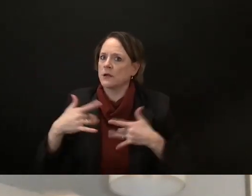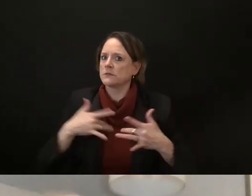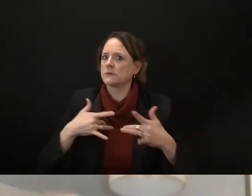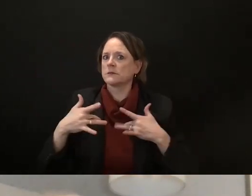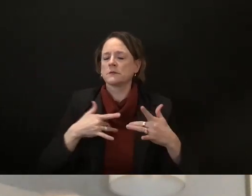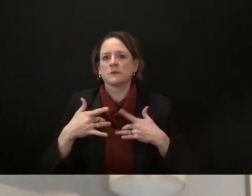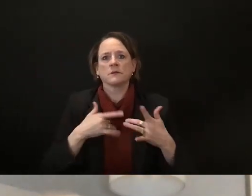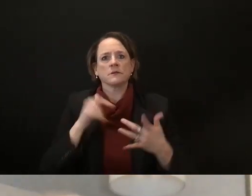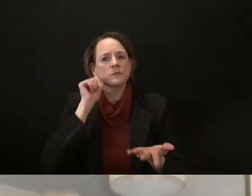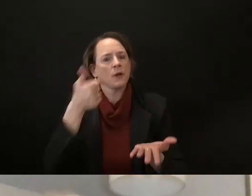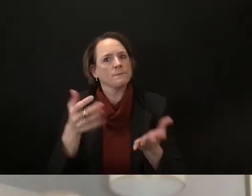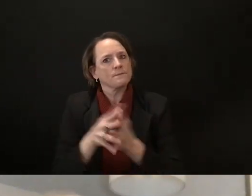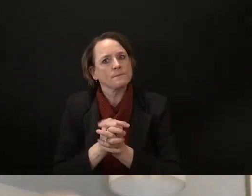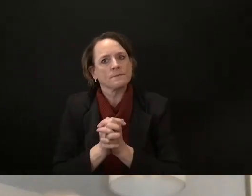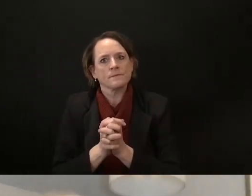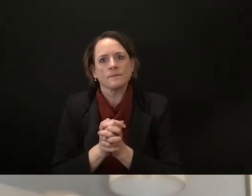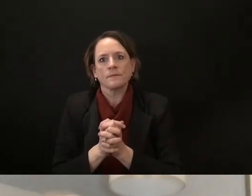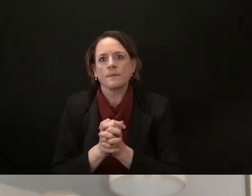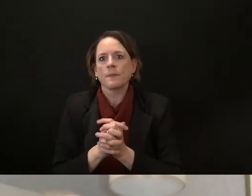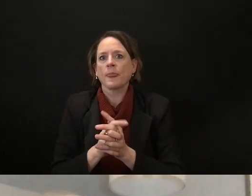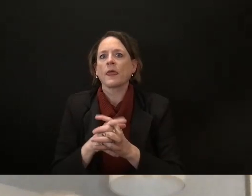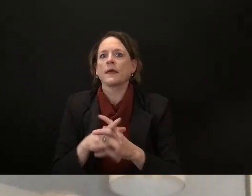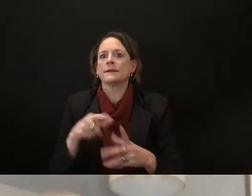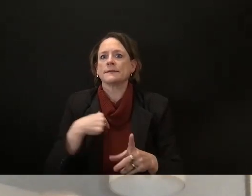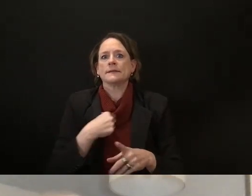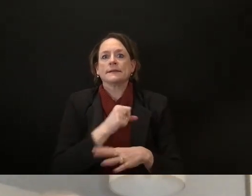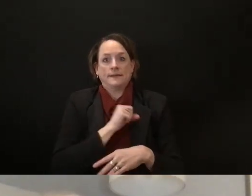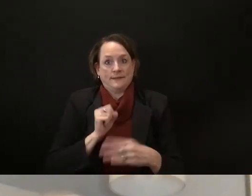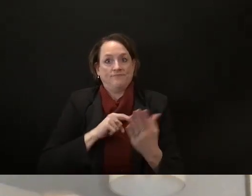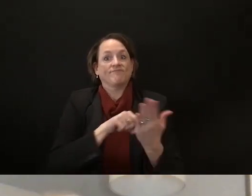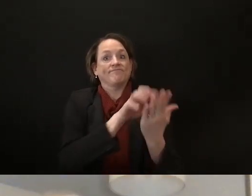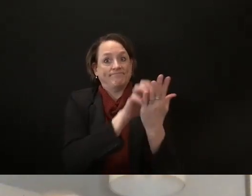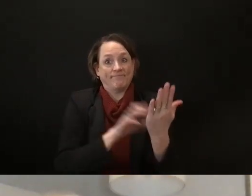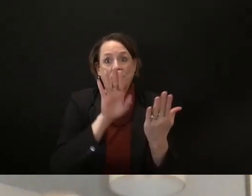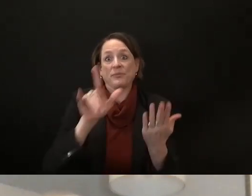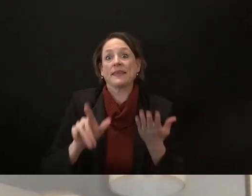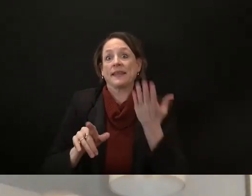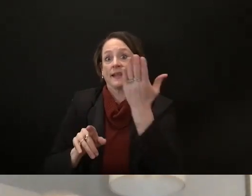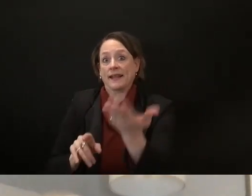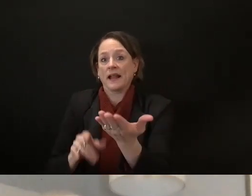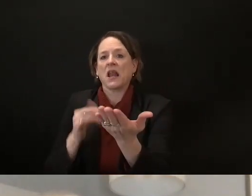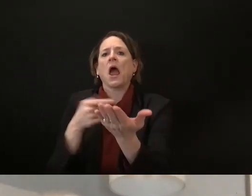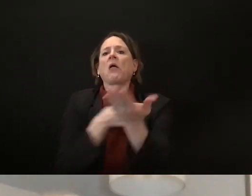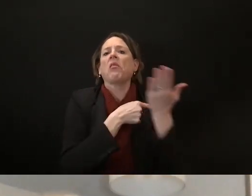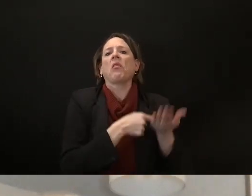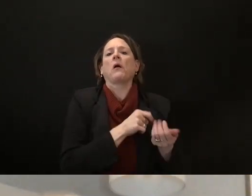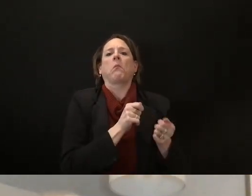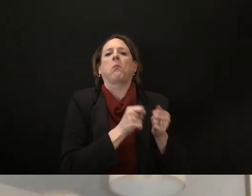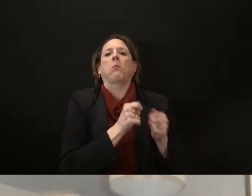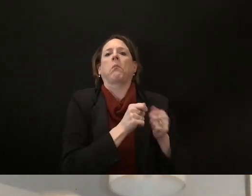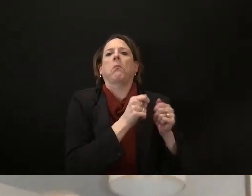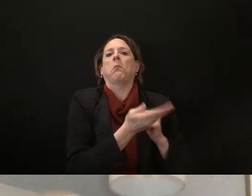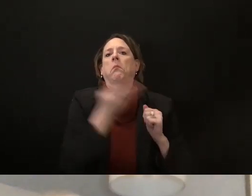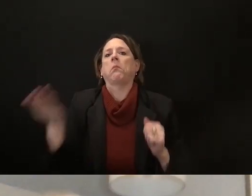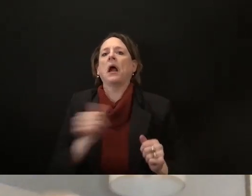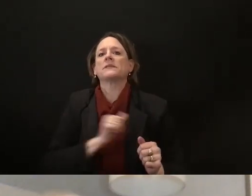senate and so uh it'll be another two weeks before the senate comes in um so just to give you a kind of a timeline so what does that mean